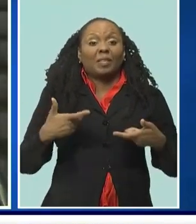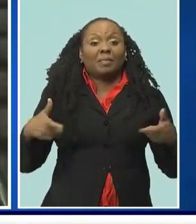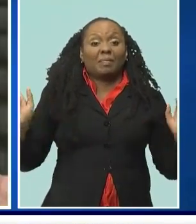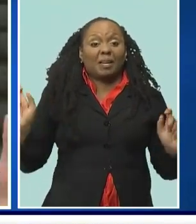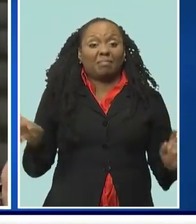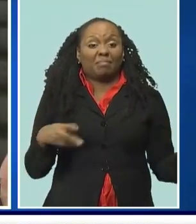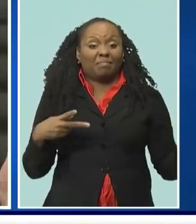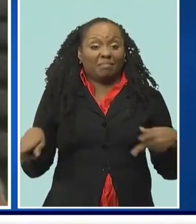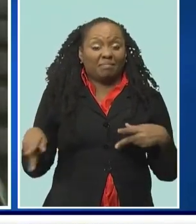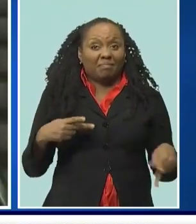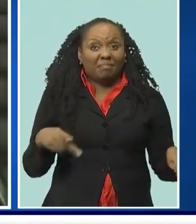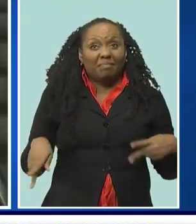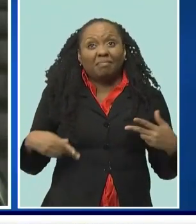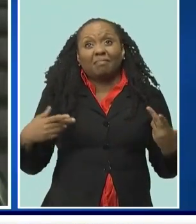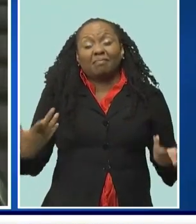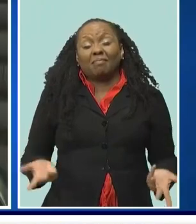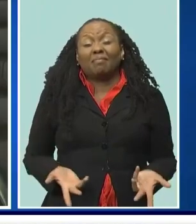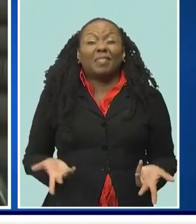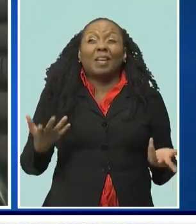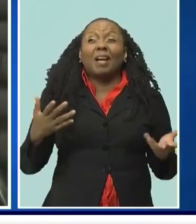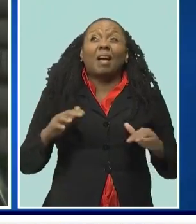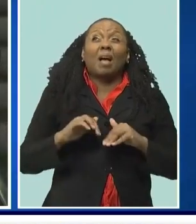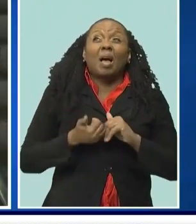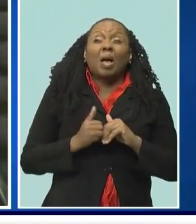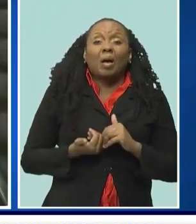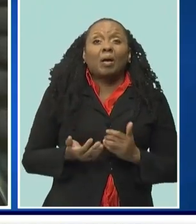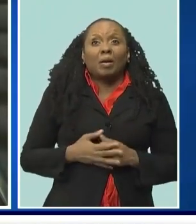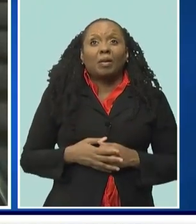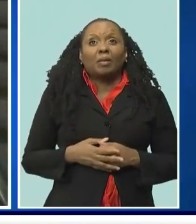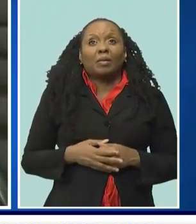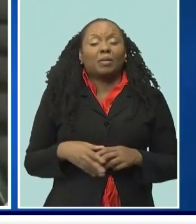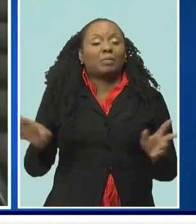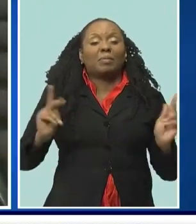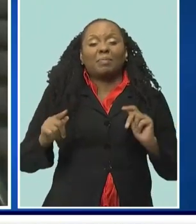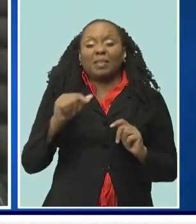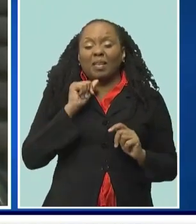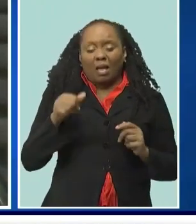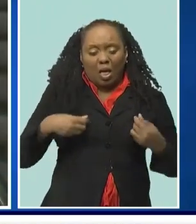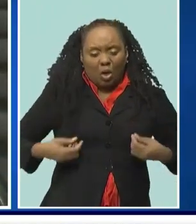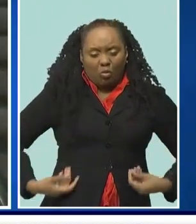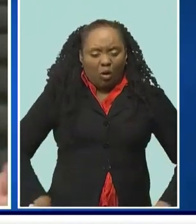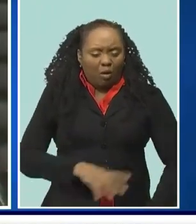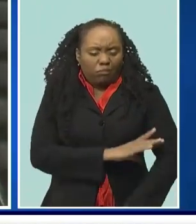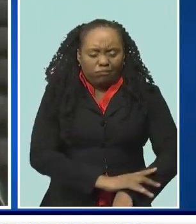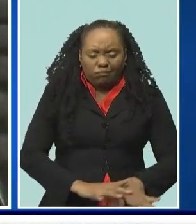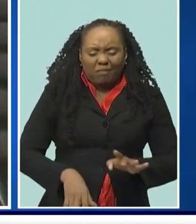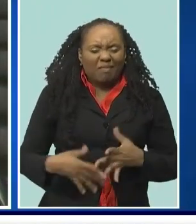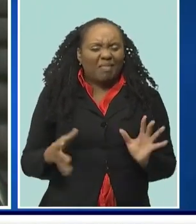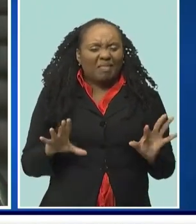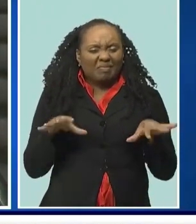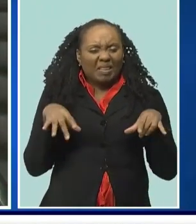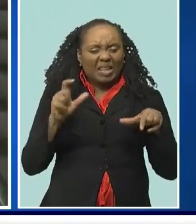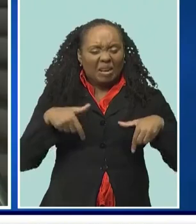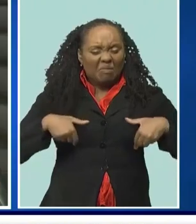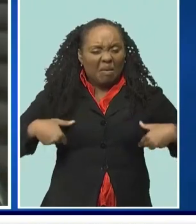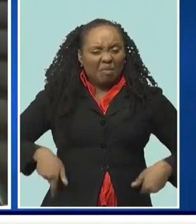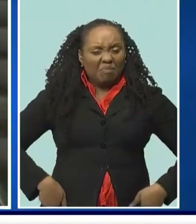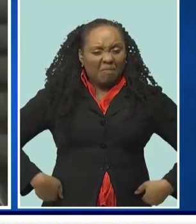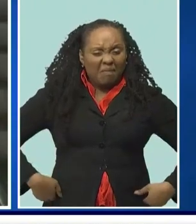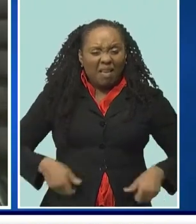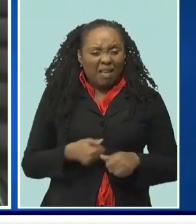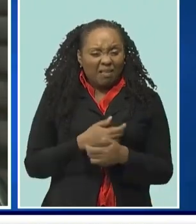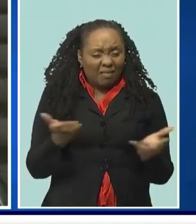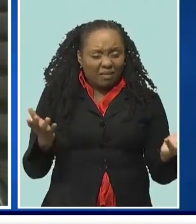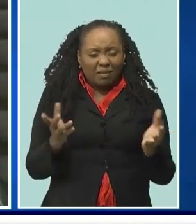it's, I suppose, the best way to describe it, less is more. As skimpy as the outfits can be, it's as good as people want it to be. So, again,